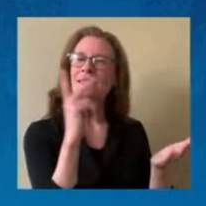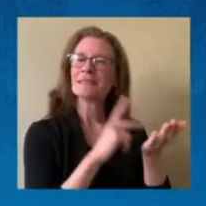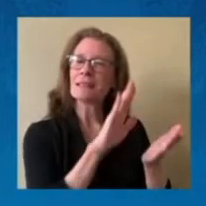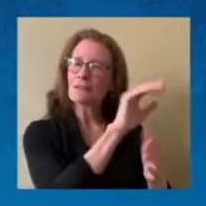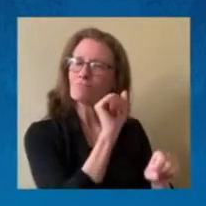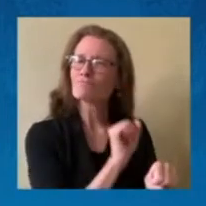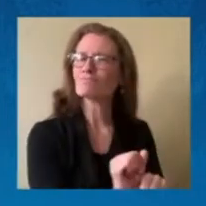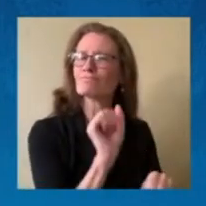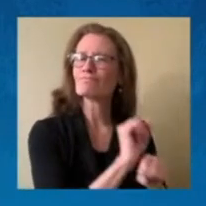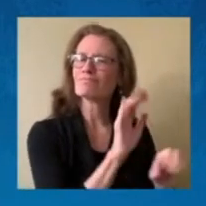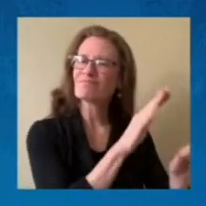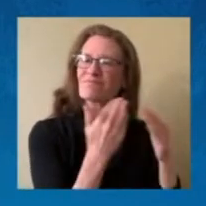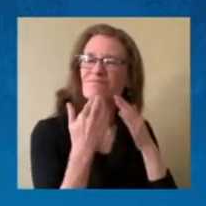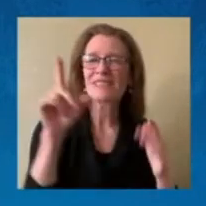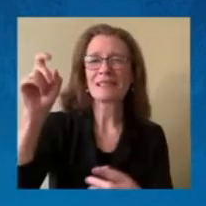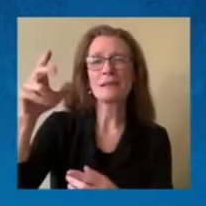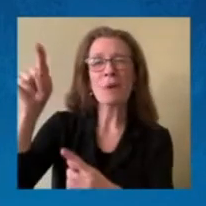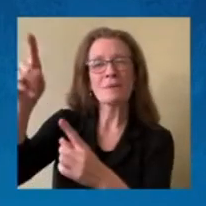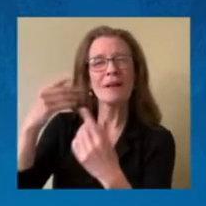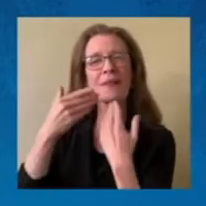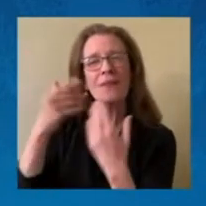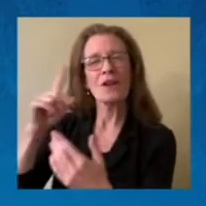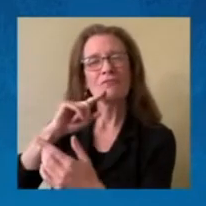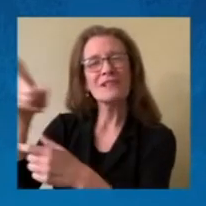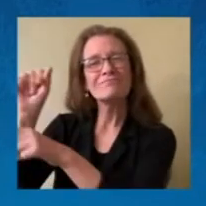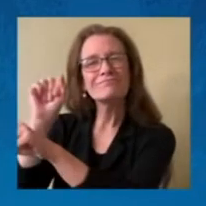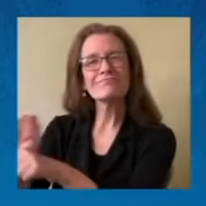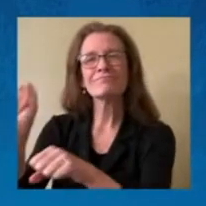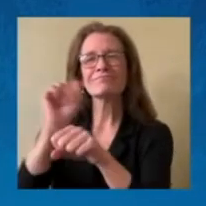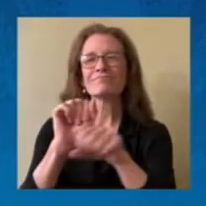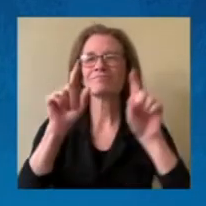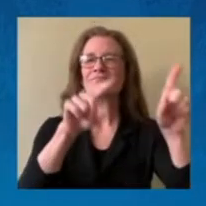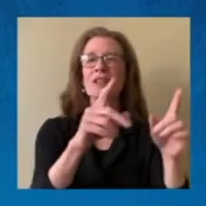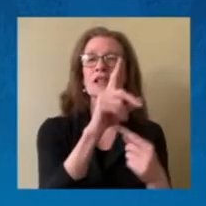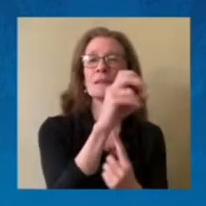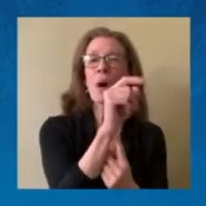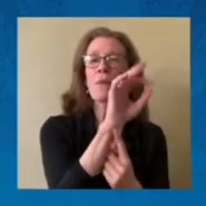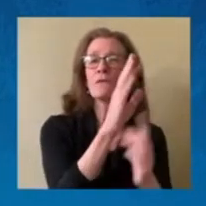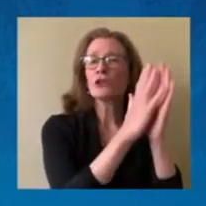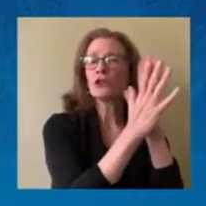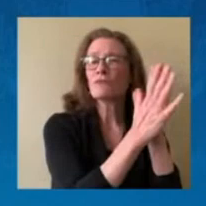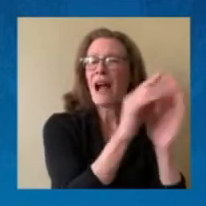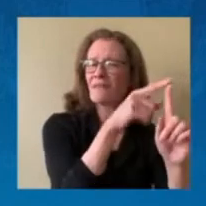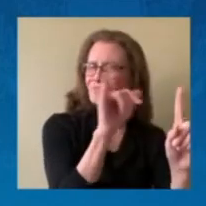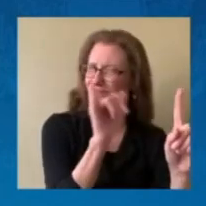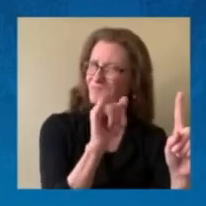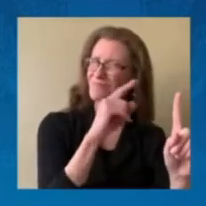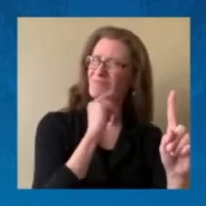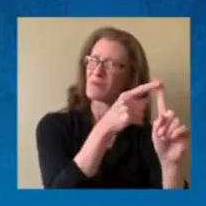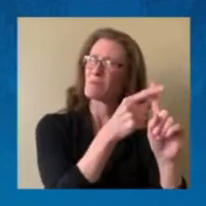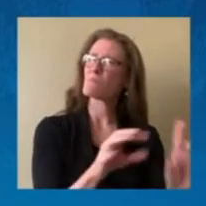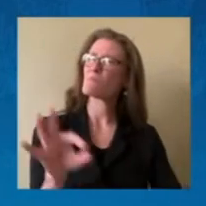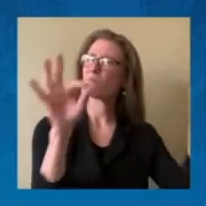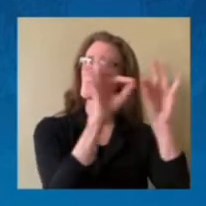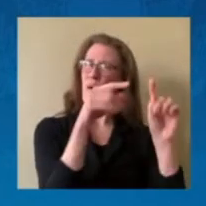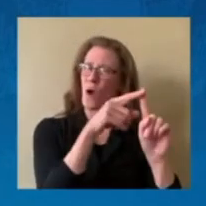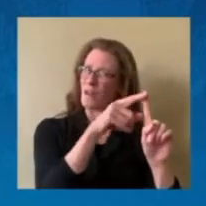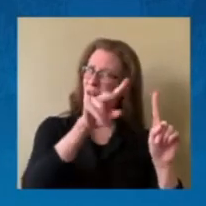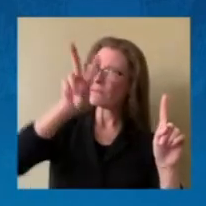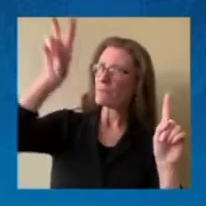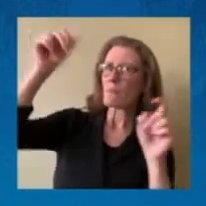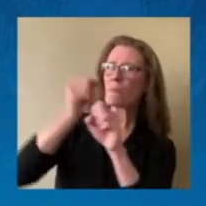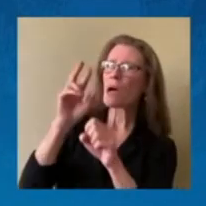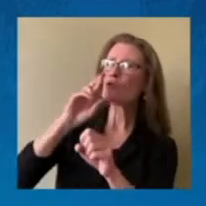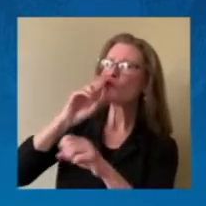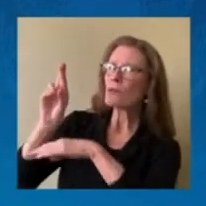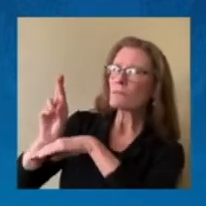in particular, again, the Department of Transportation has a role to regulate space launch activity. And so my question to you